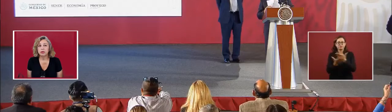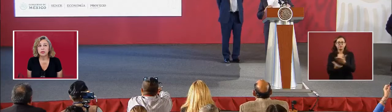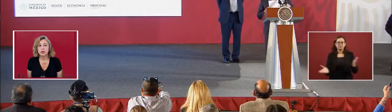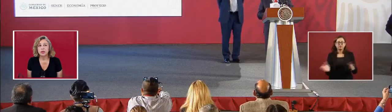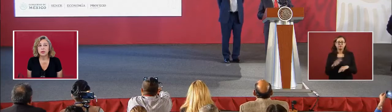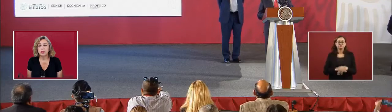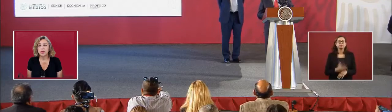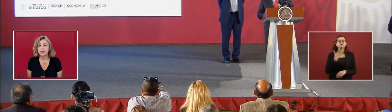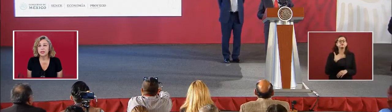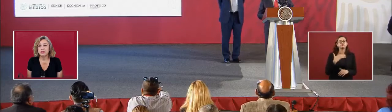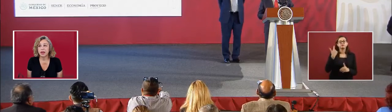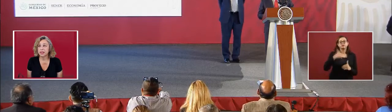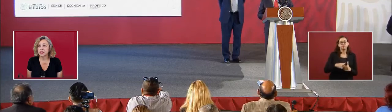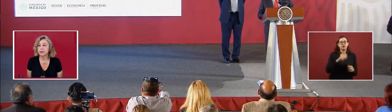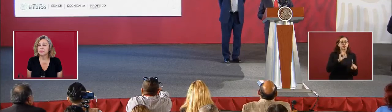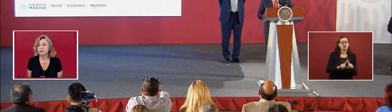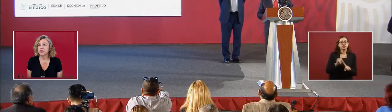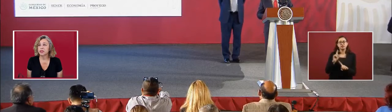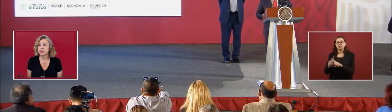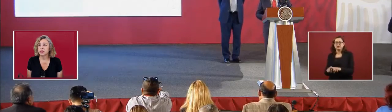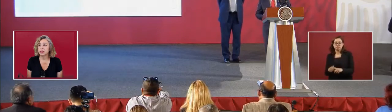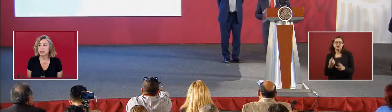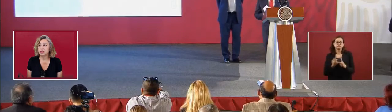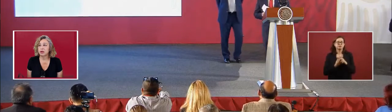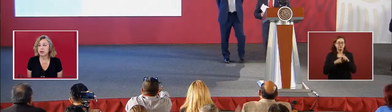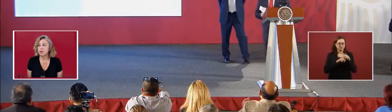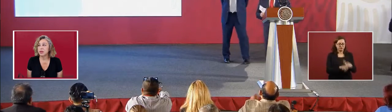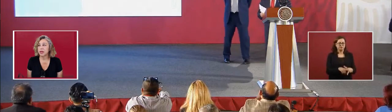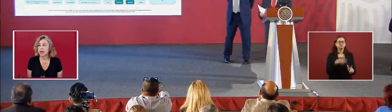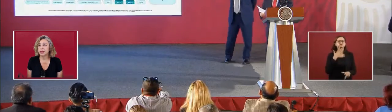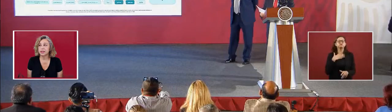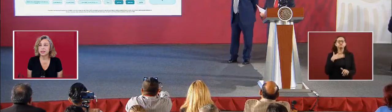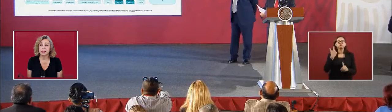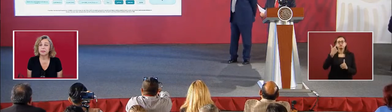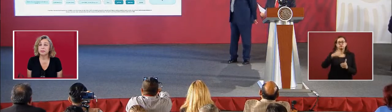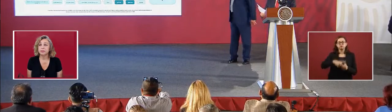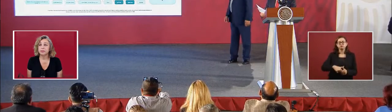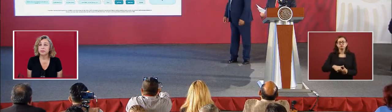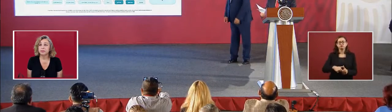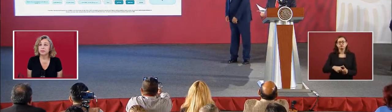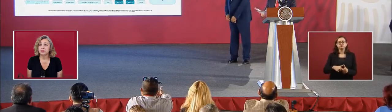Who's who and the prices of gas? Starting with gas.